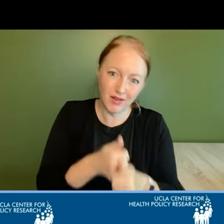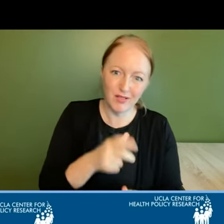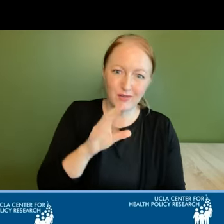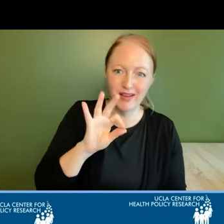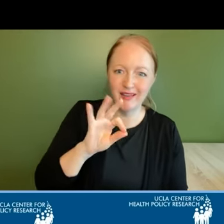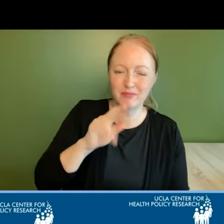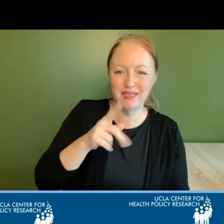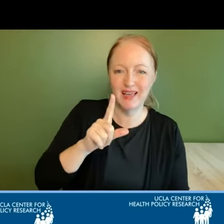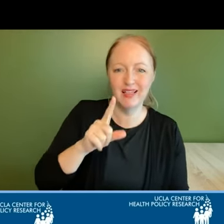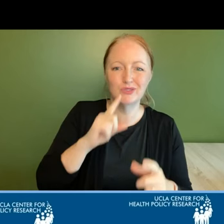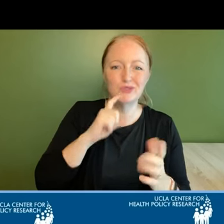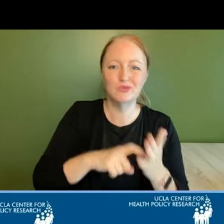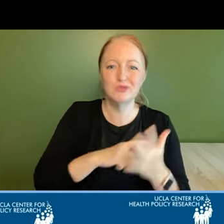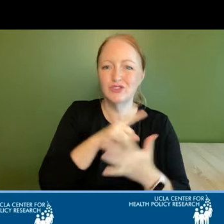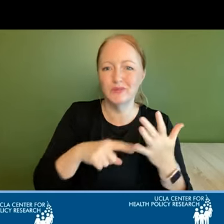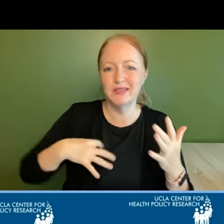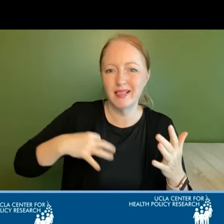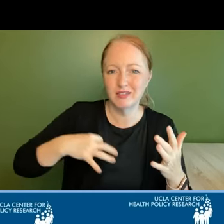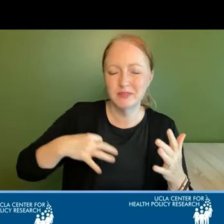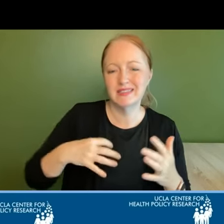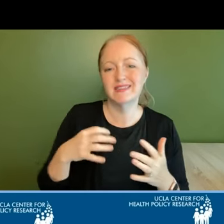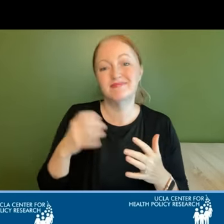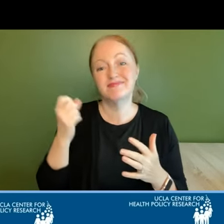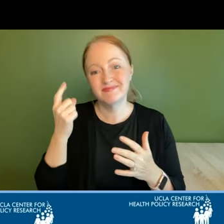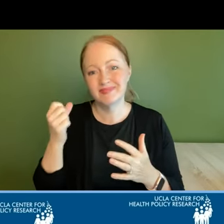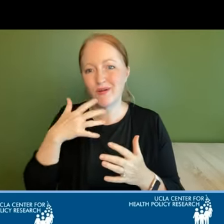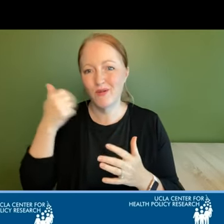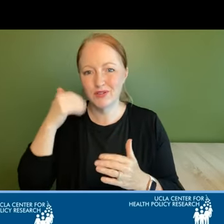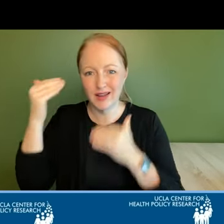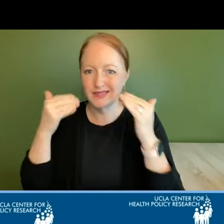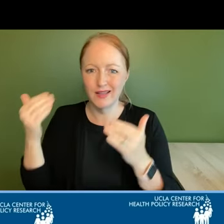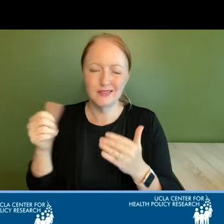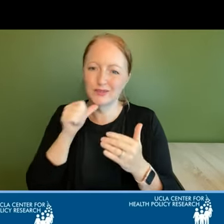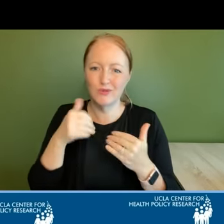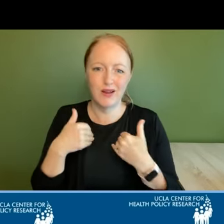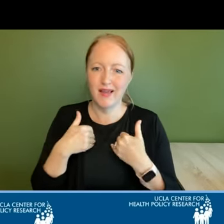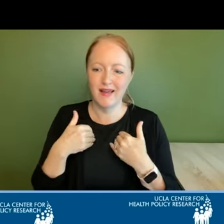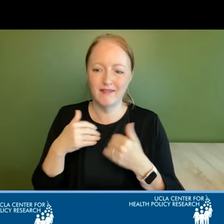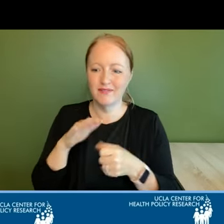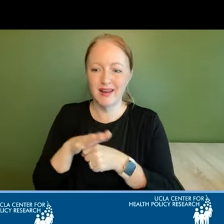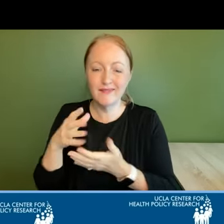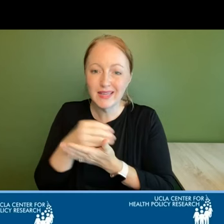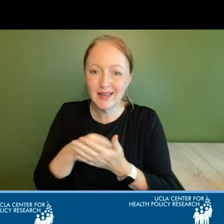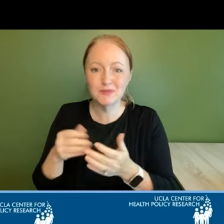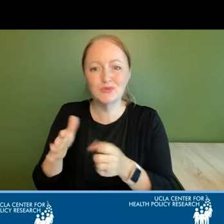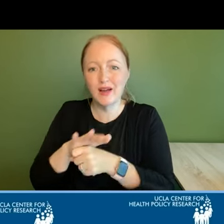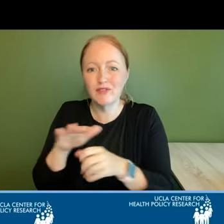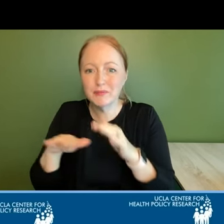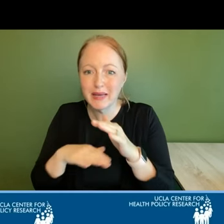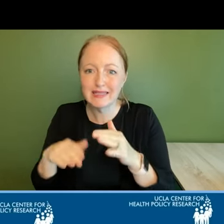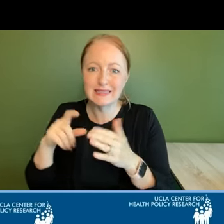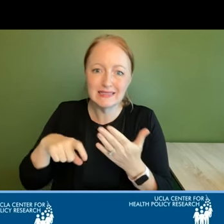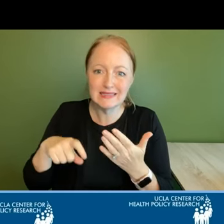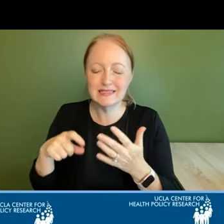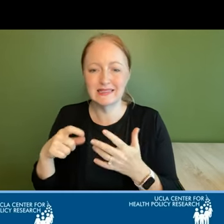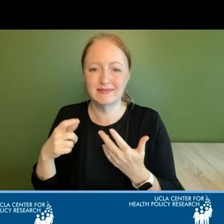eligibility criteria and yet these older adults do not have enough income to cover their basic living expenses